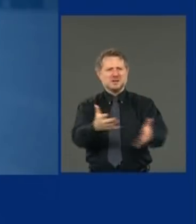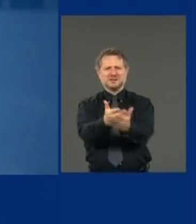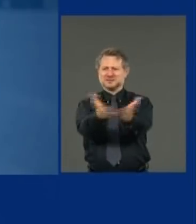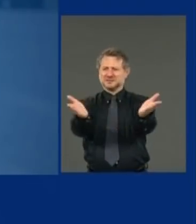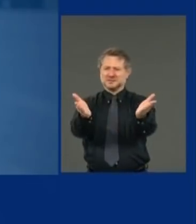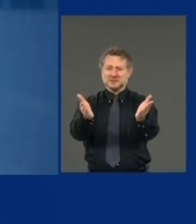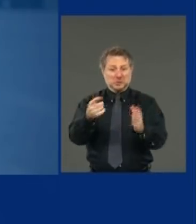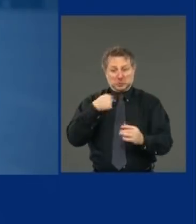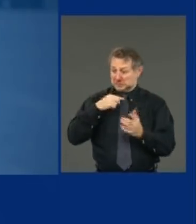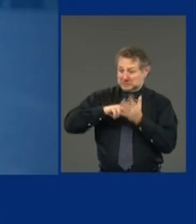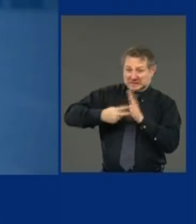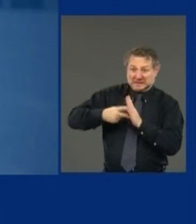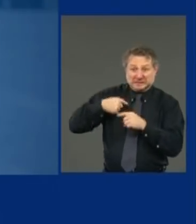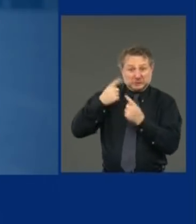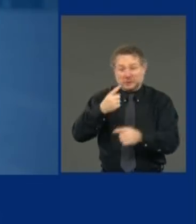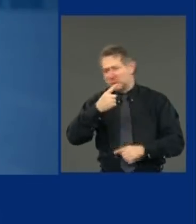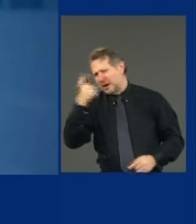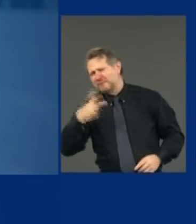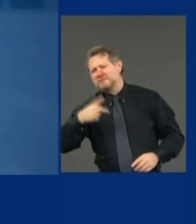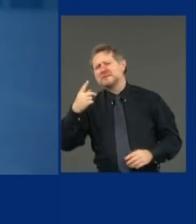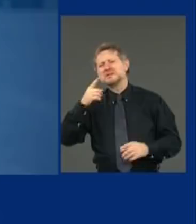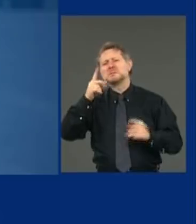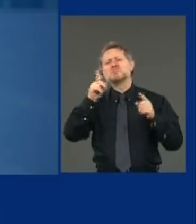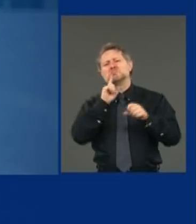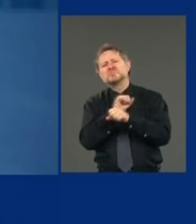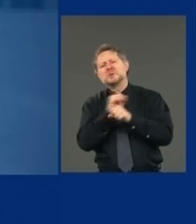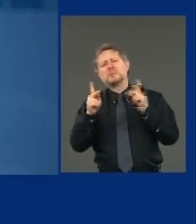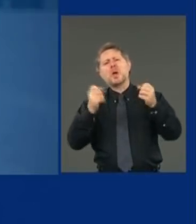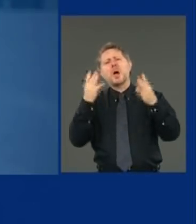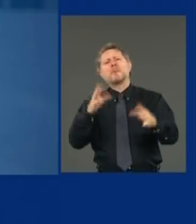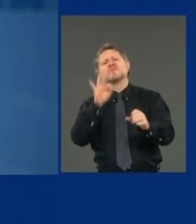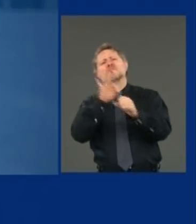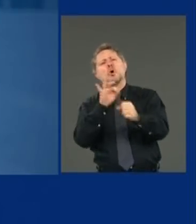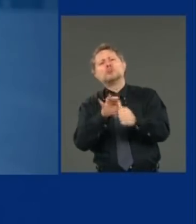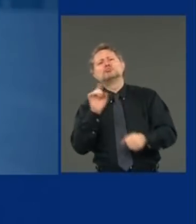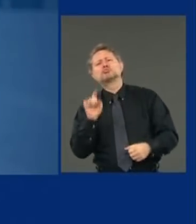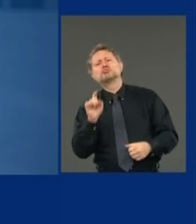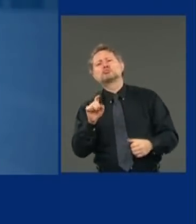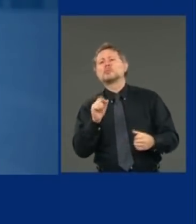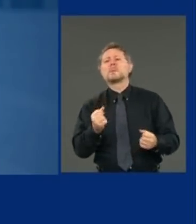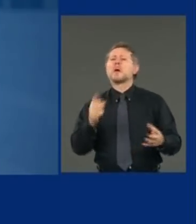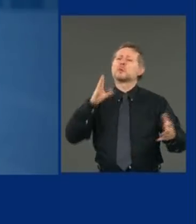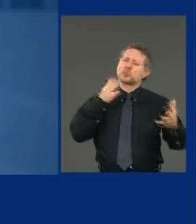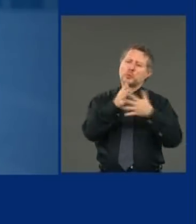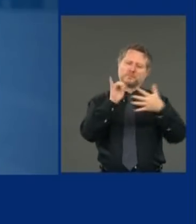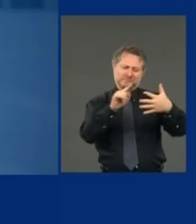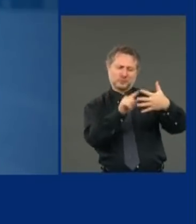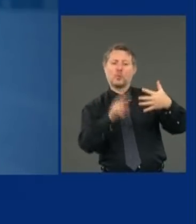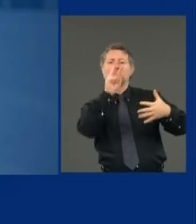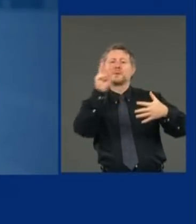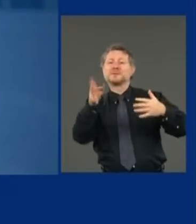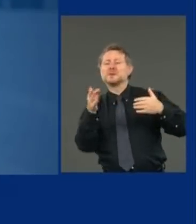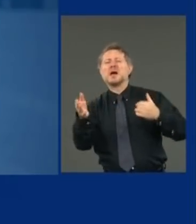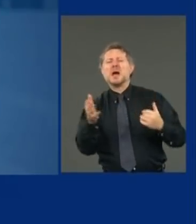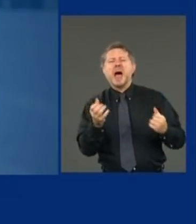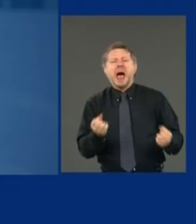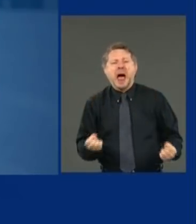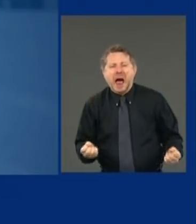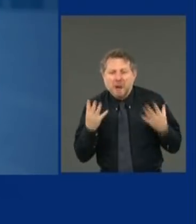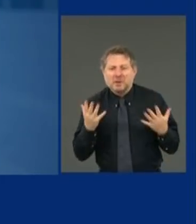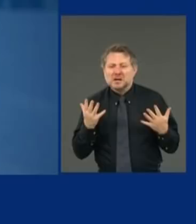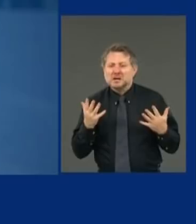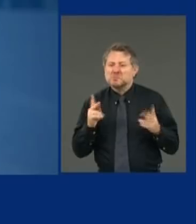days, how many people do you think went to the website to vote for